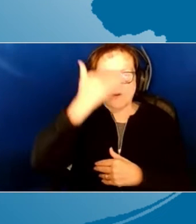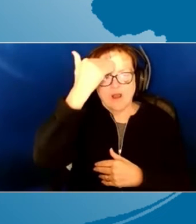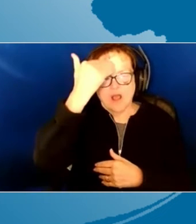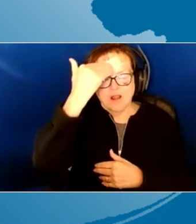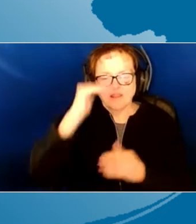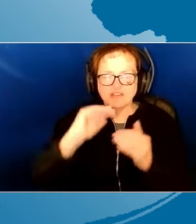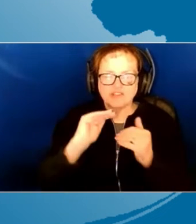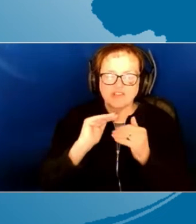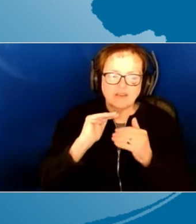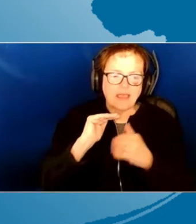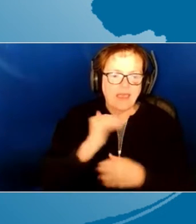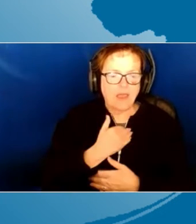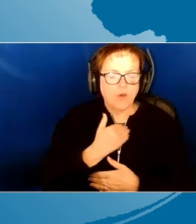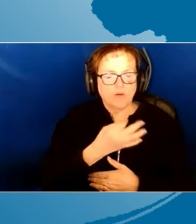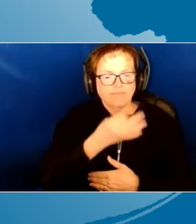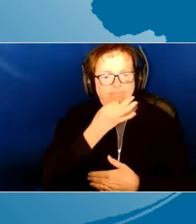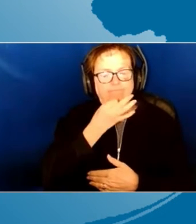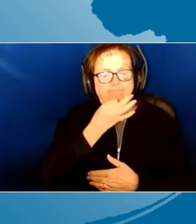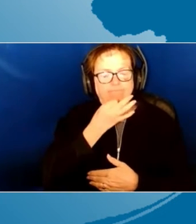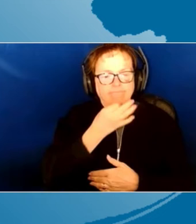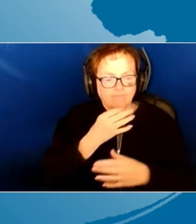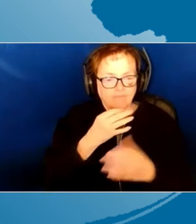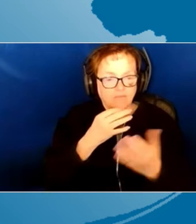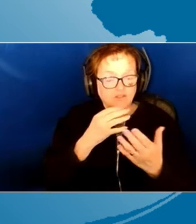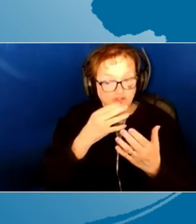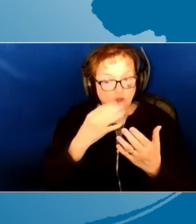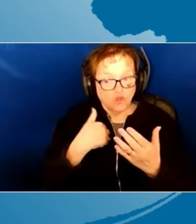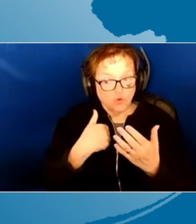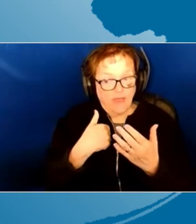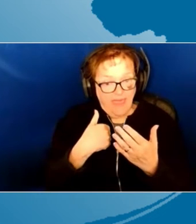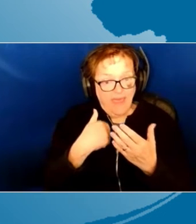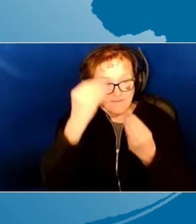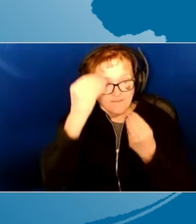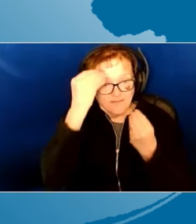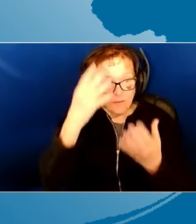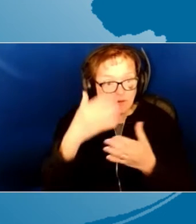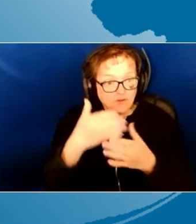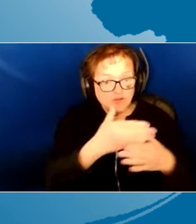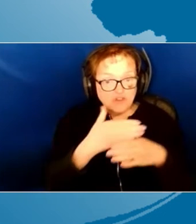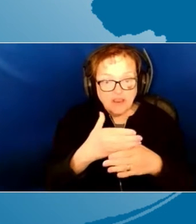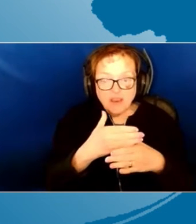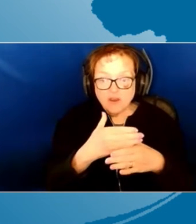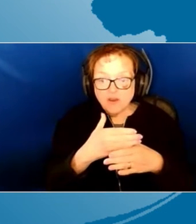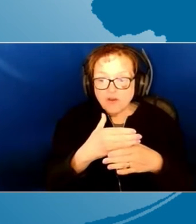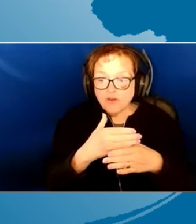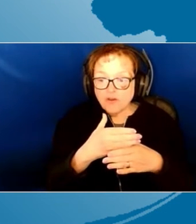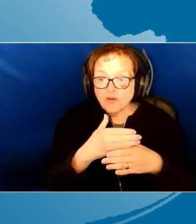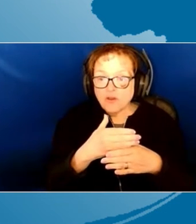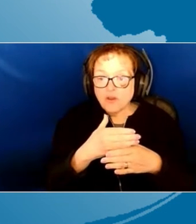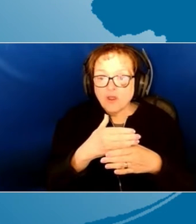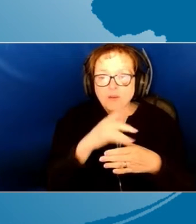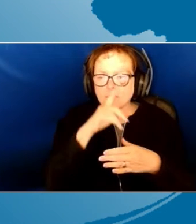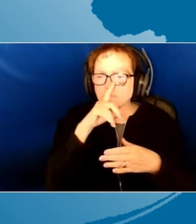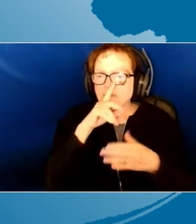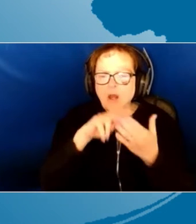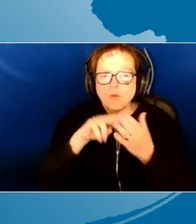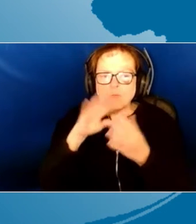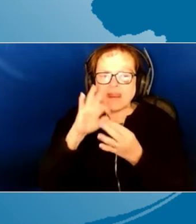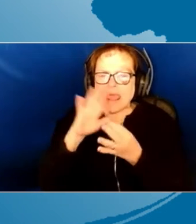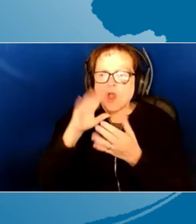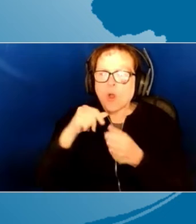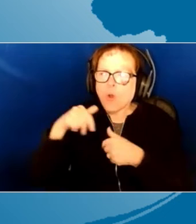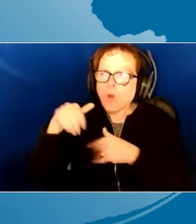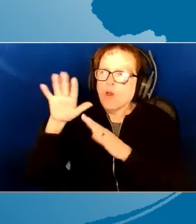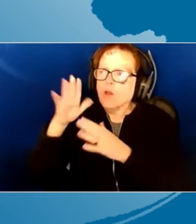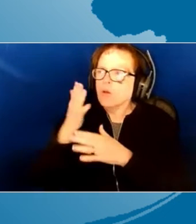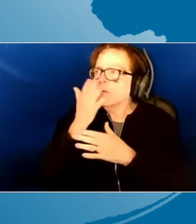approach to coaching. And so you have expertise to share. I'm not asking you to let go of all that. My goodness,